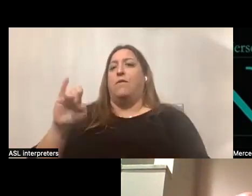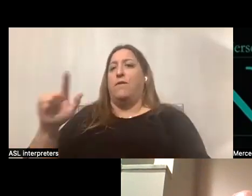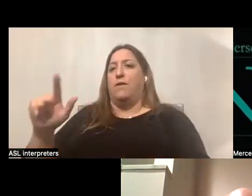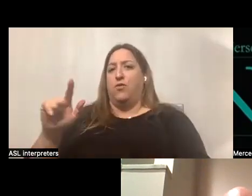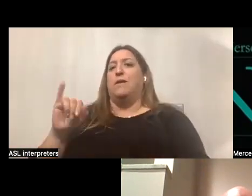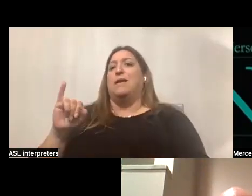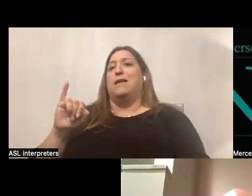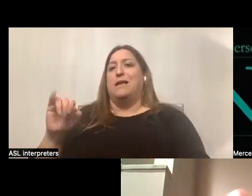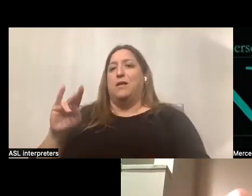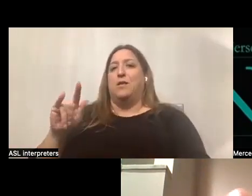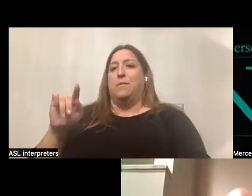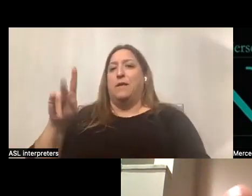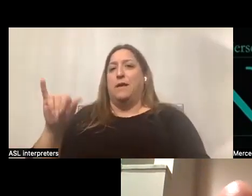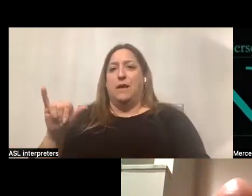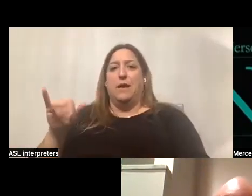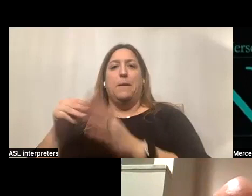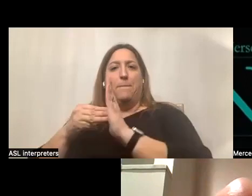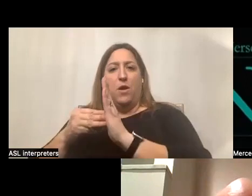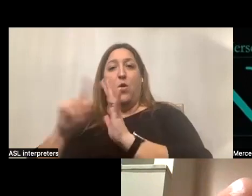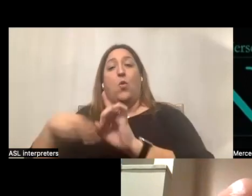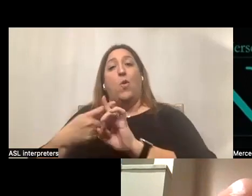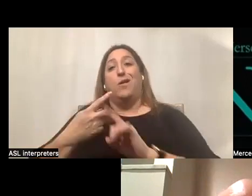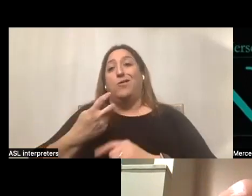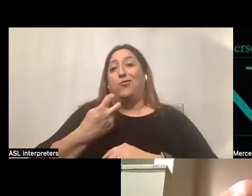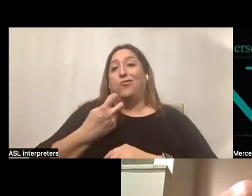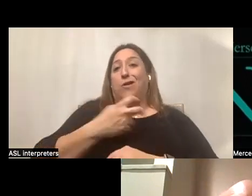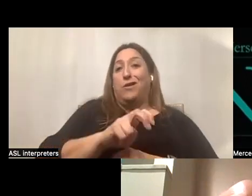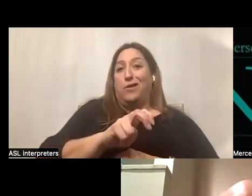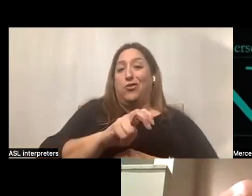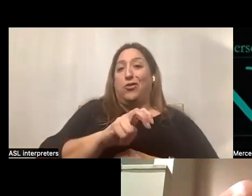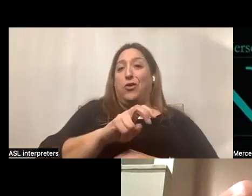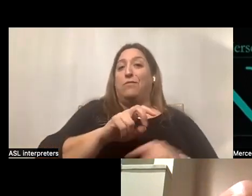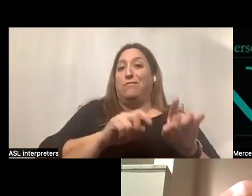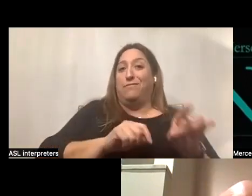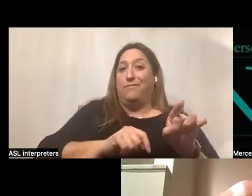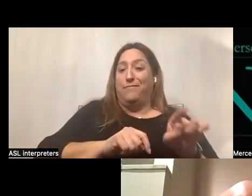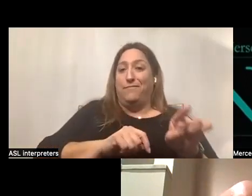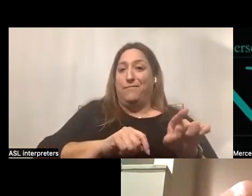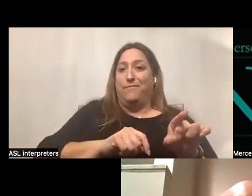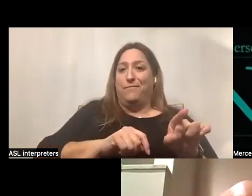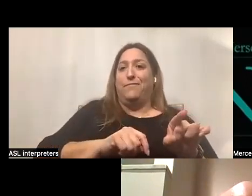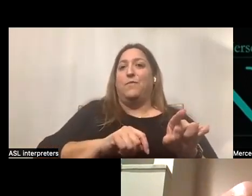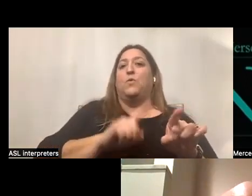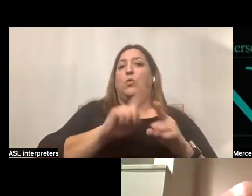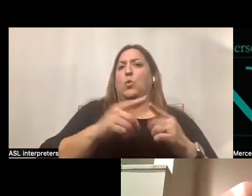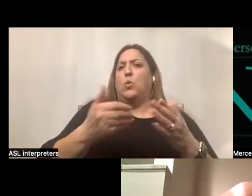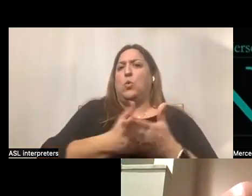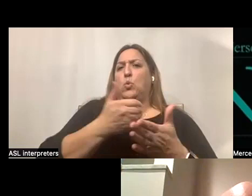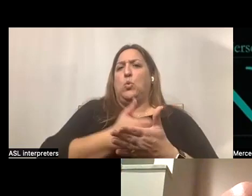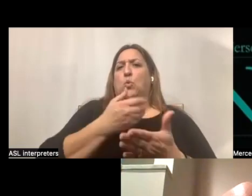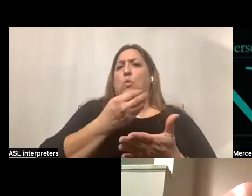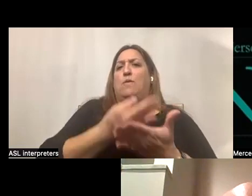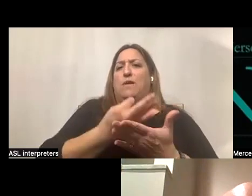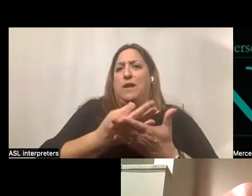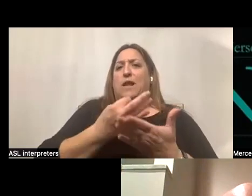When an individual transitions from Easter Seals' old fiscal intermediary model into the new financial management services